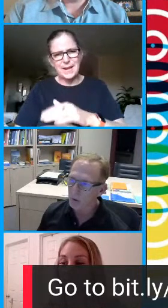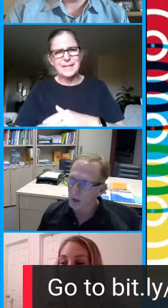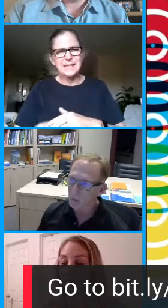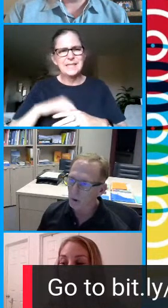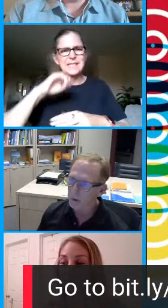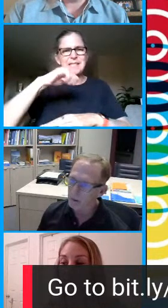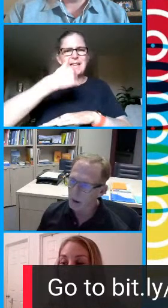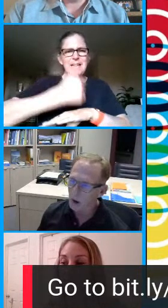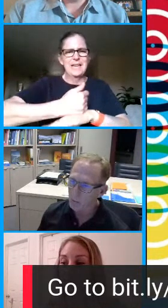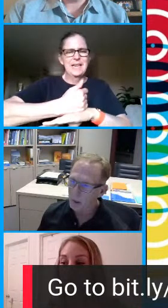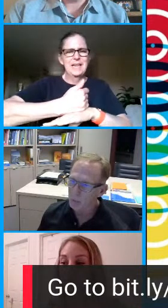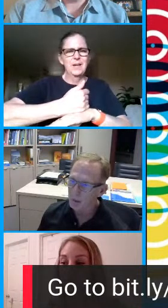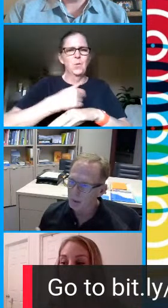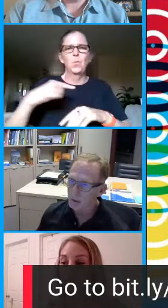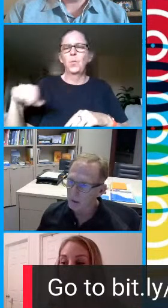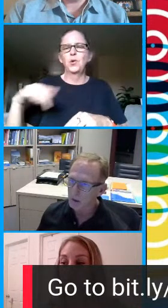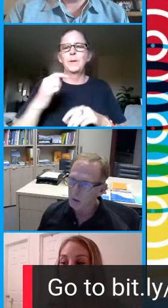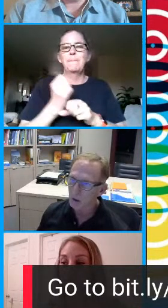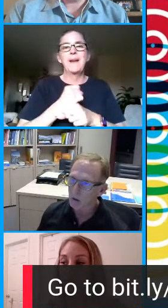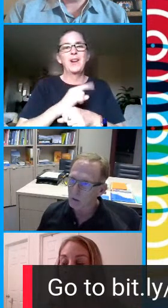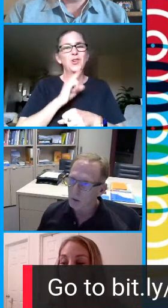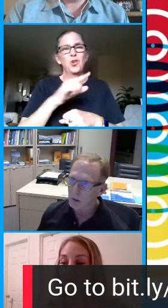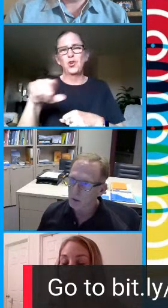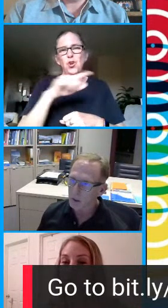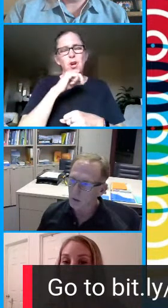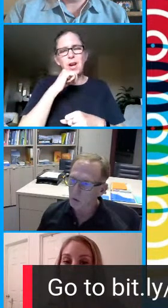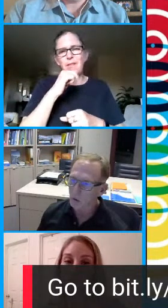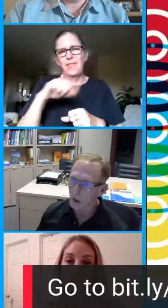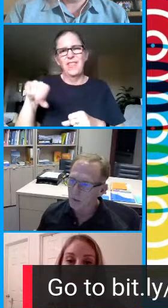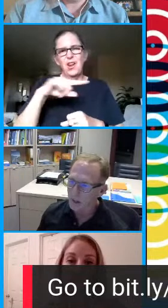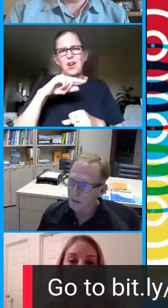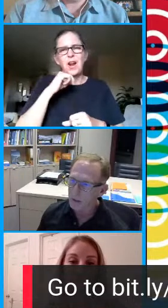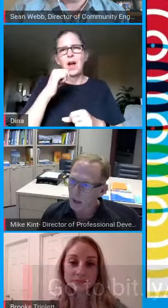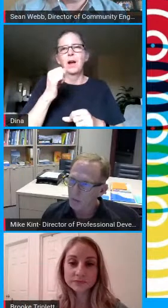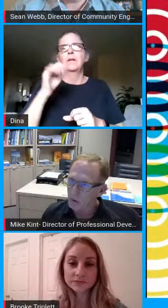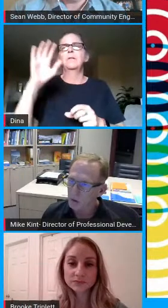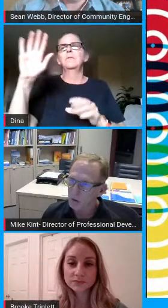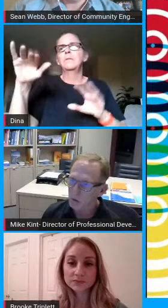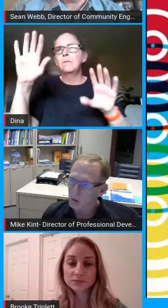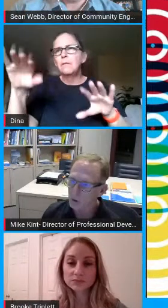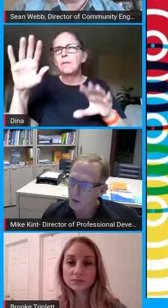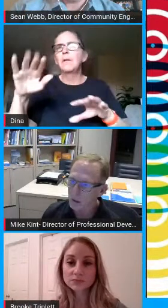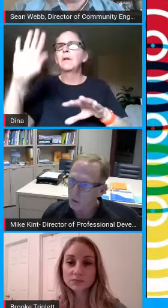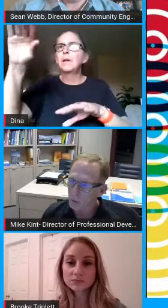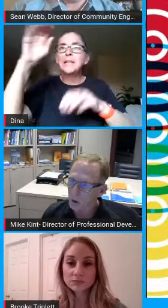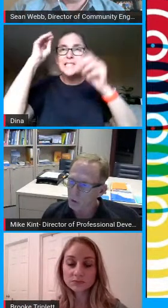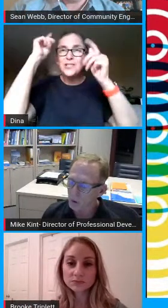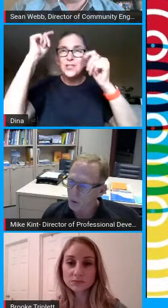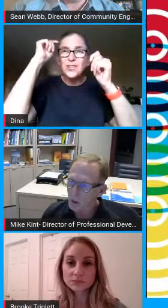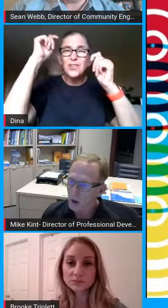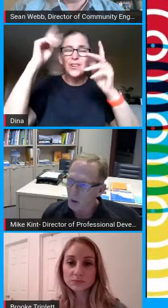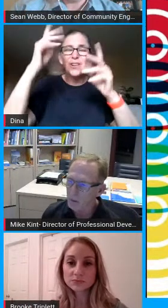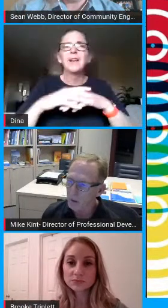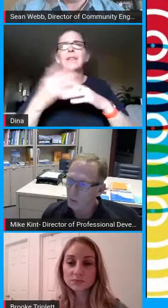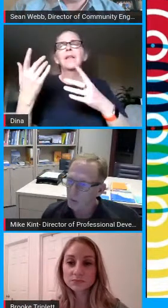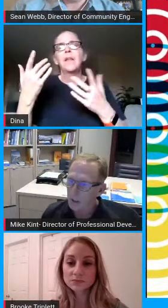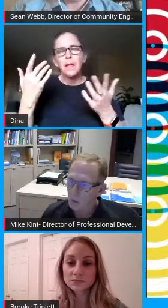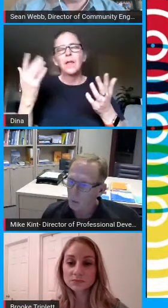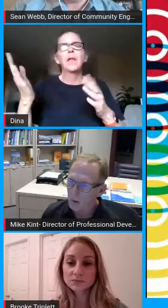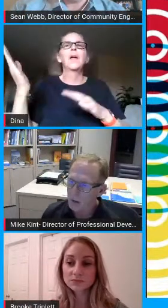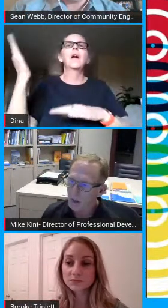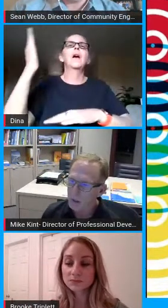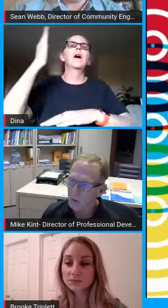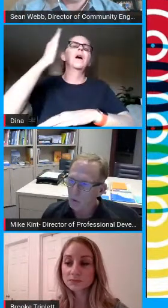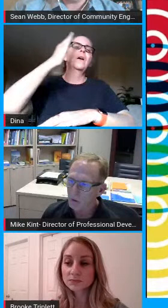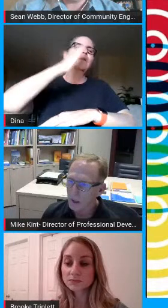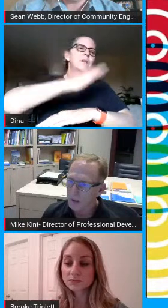mindful that we're not wearing them out by being you know in in school all day and then having to to do that as well so um yes we would